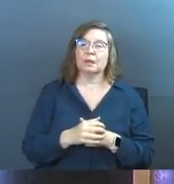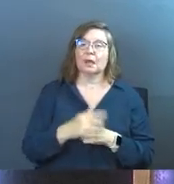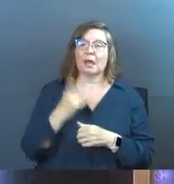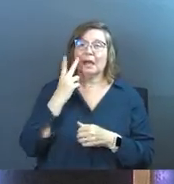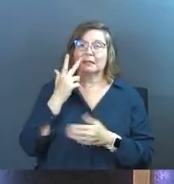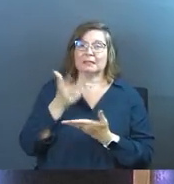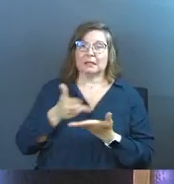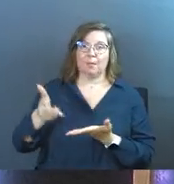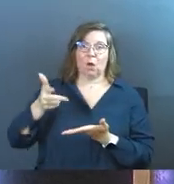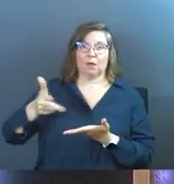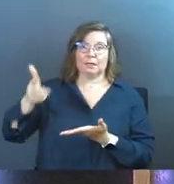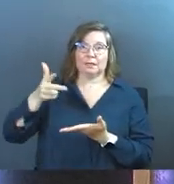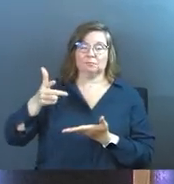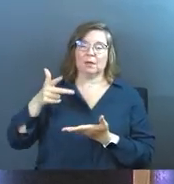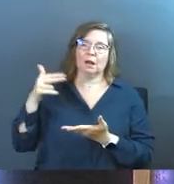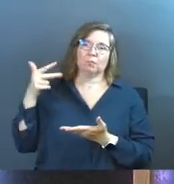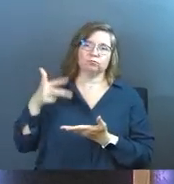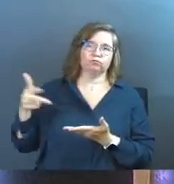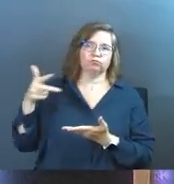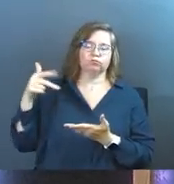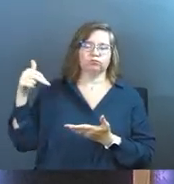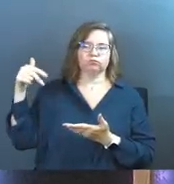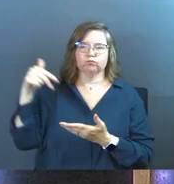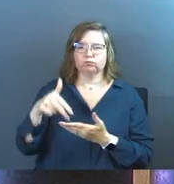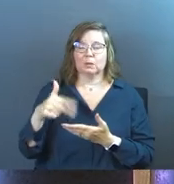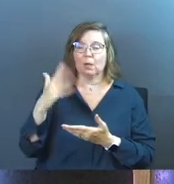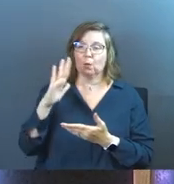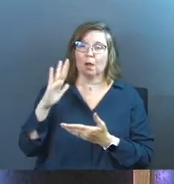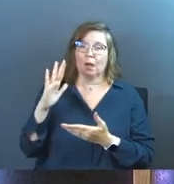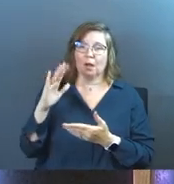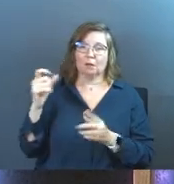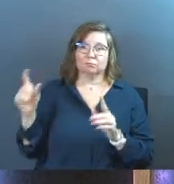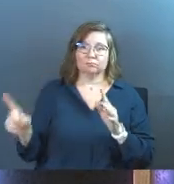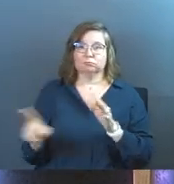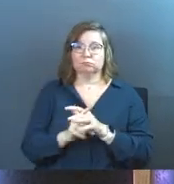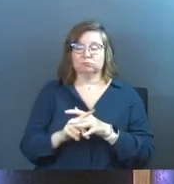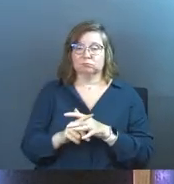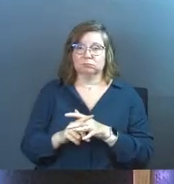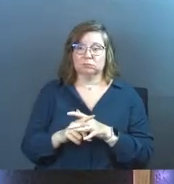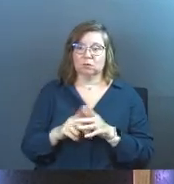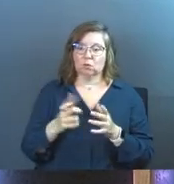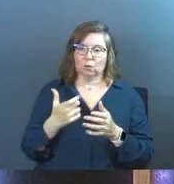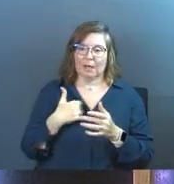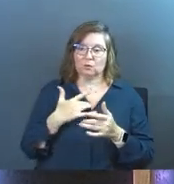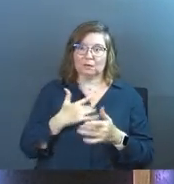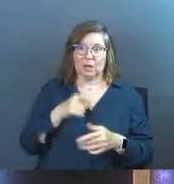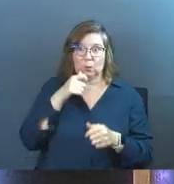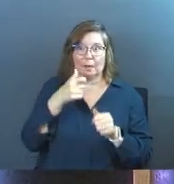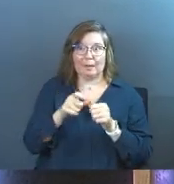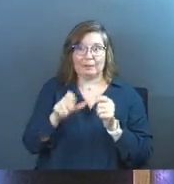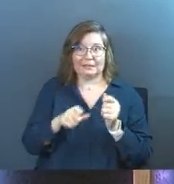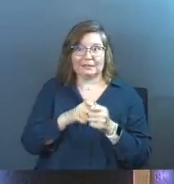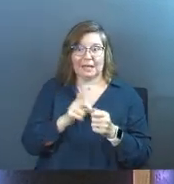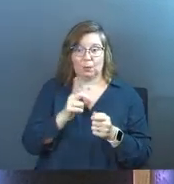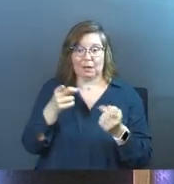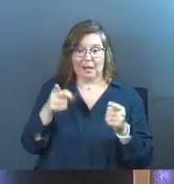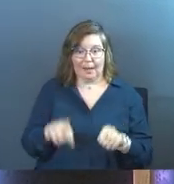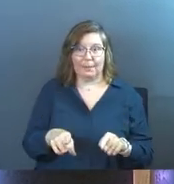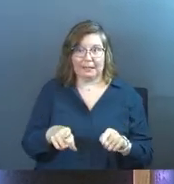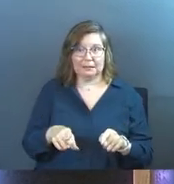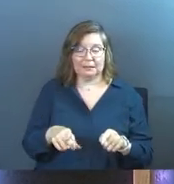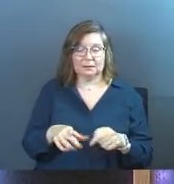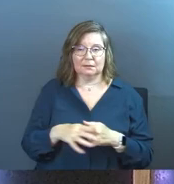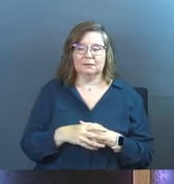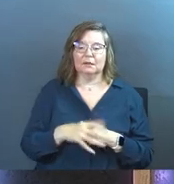parking deck and I take a shortcut through this parking deck. And when God speaks to you and you have a holy ground moment, by the way, you kind of tend to remember exactly where you were when it